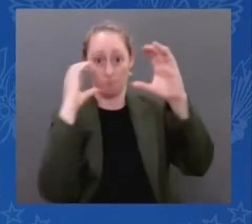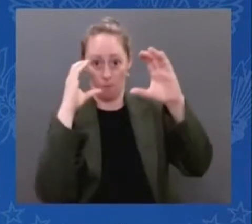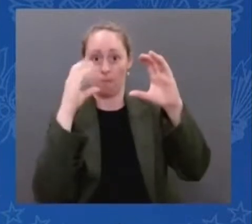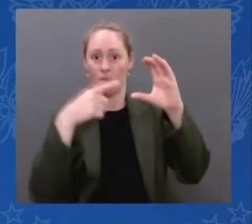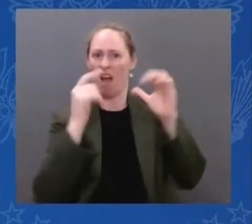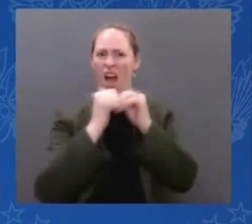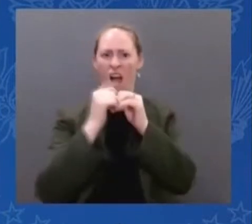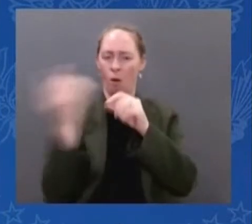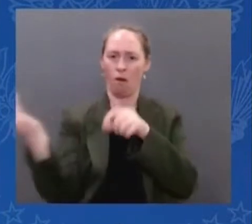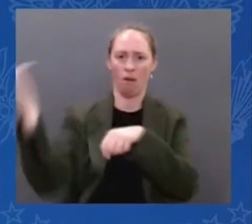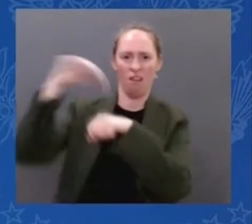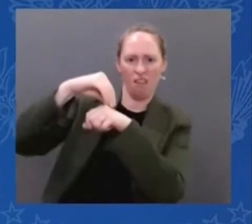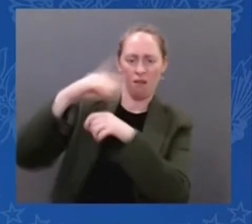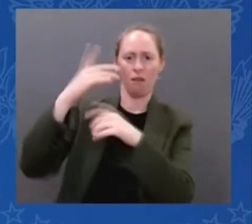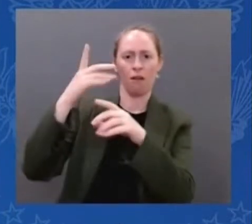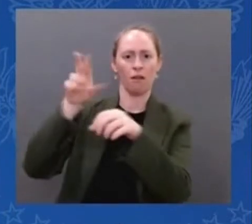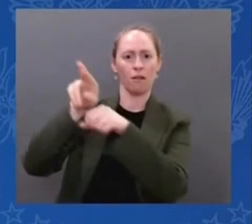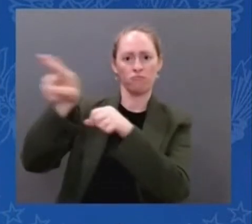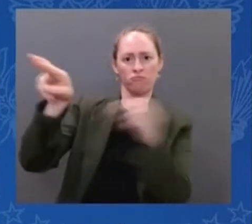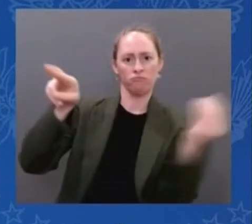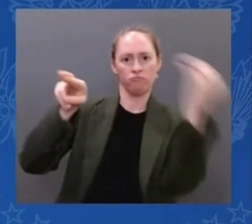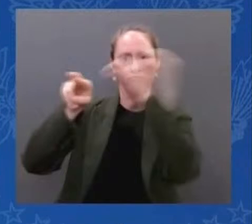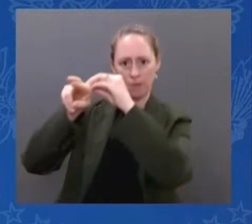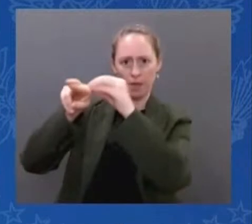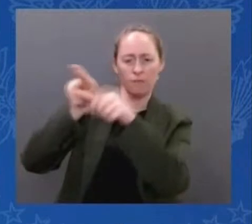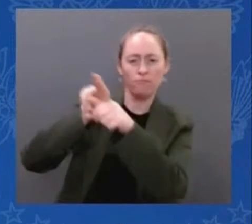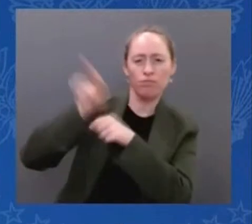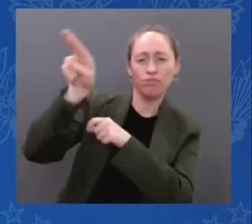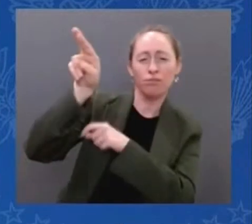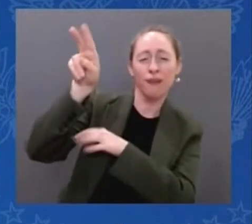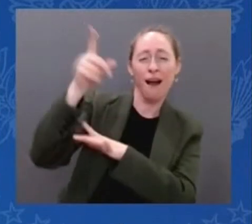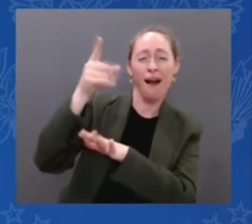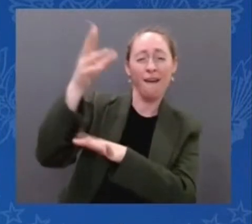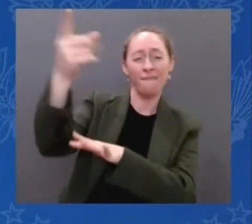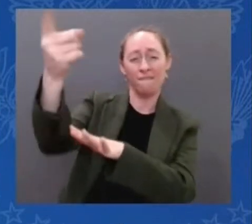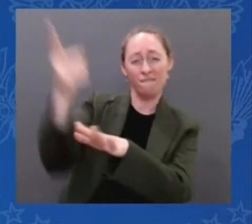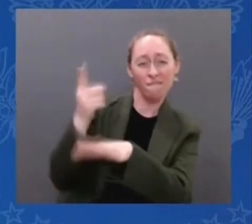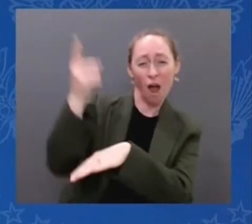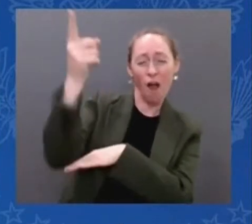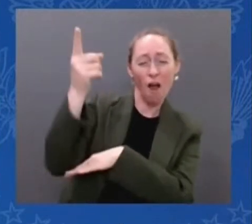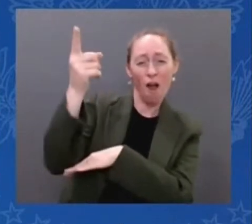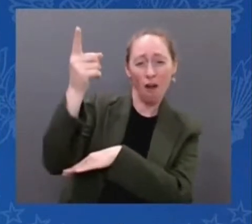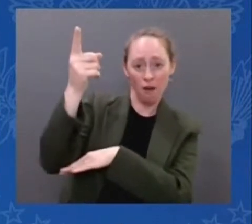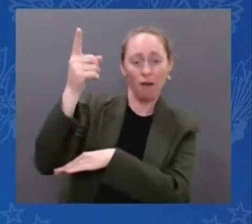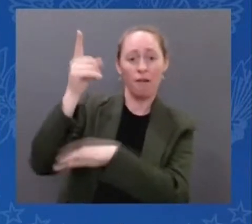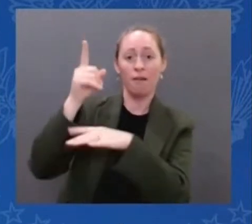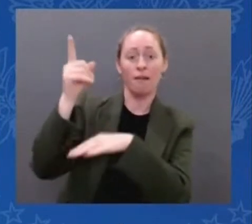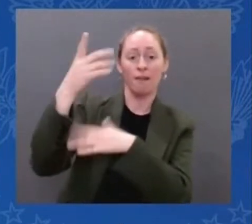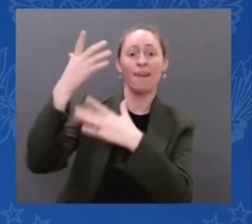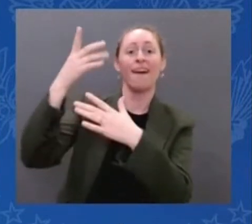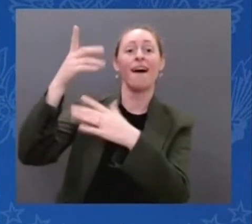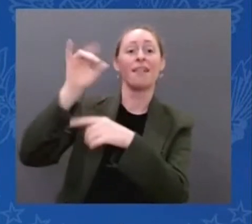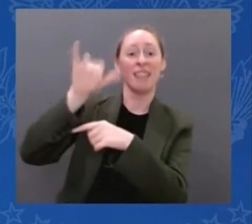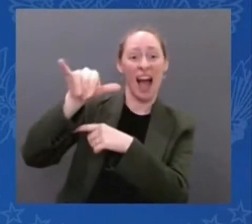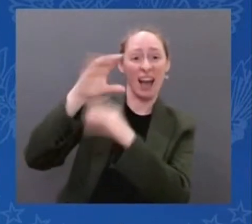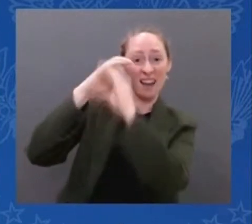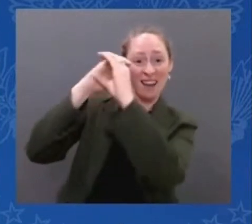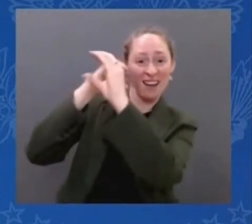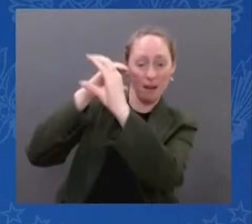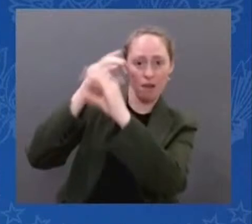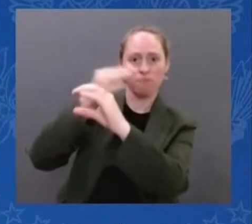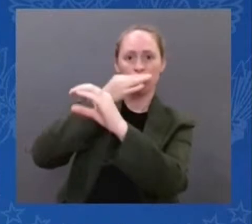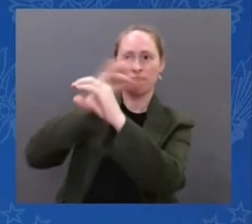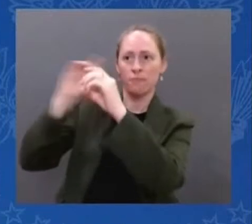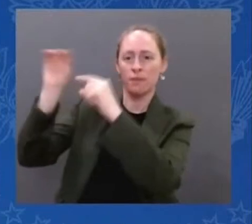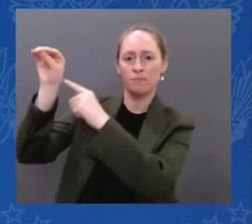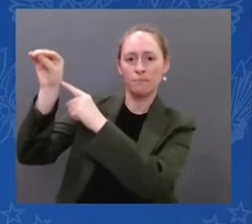we could have never imagined even a few decades earlier. And now we enter a new phase of